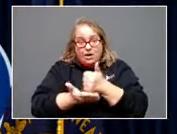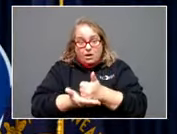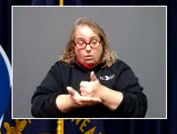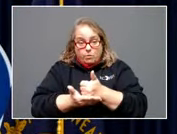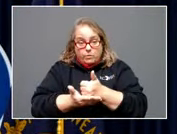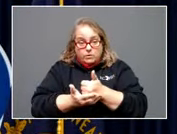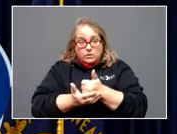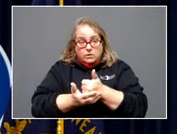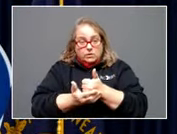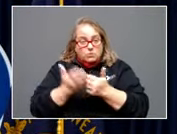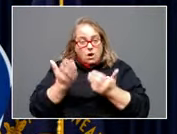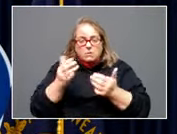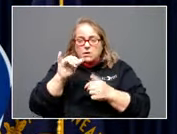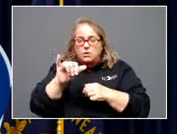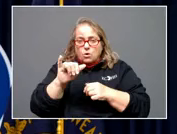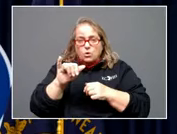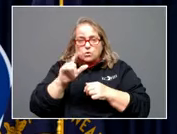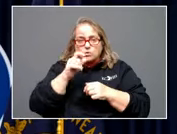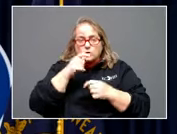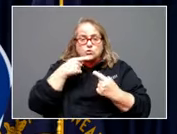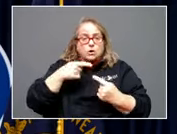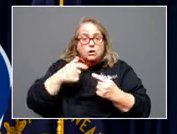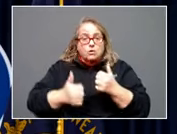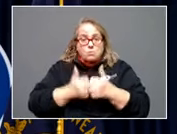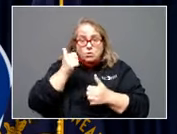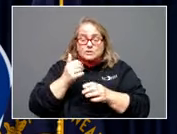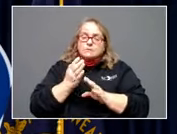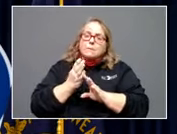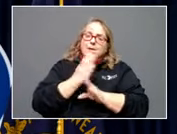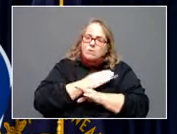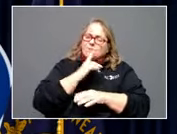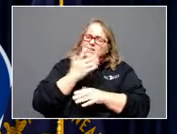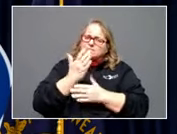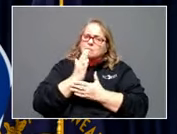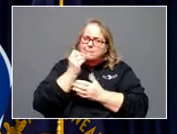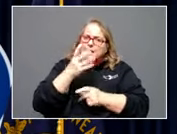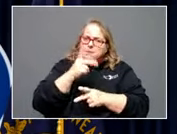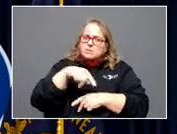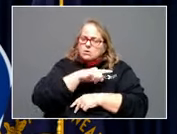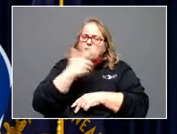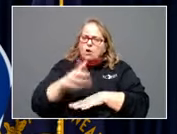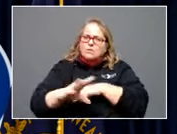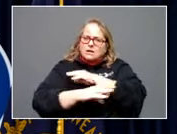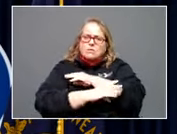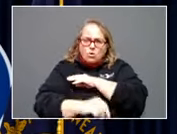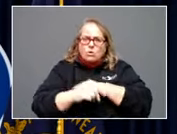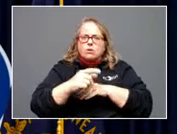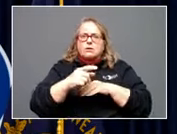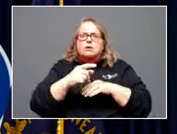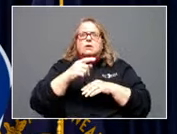probably those that were struggling the most before this occurred and walking them through the process and helping.